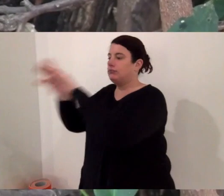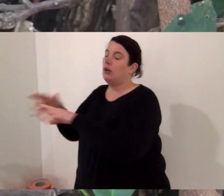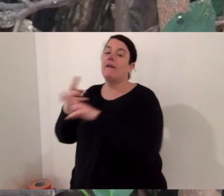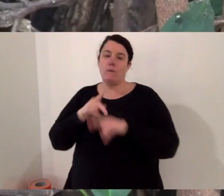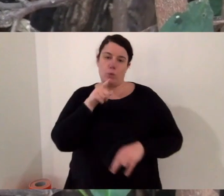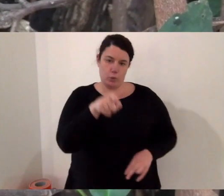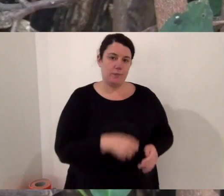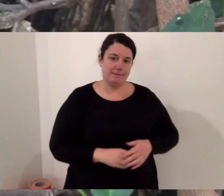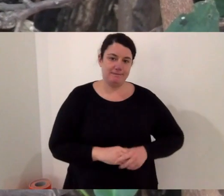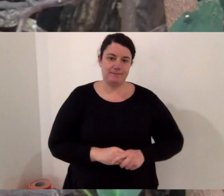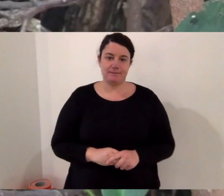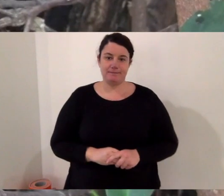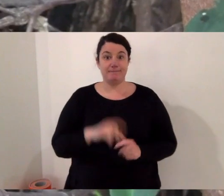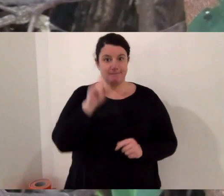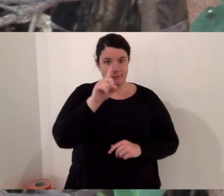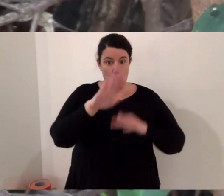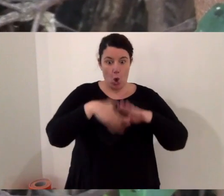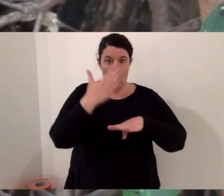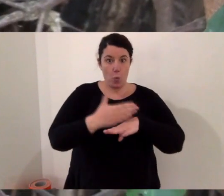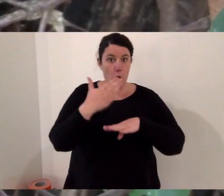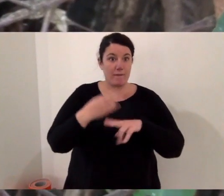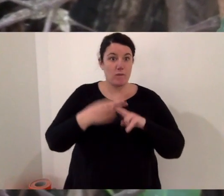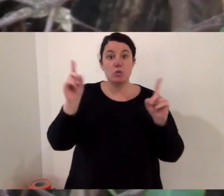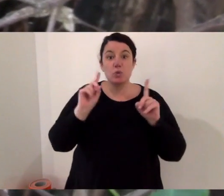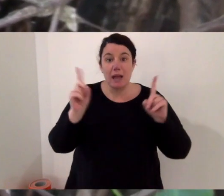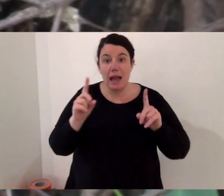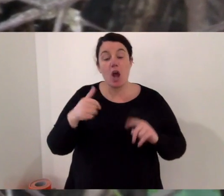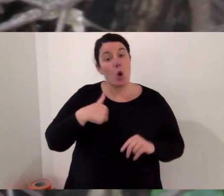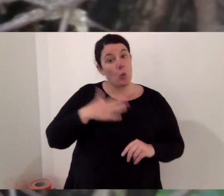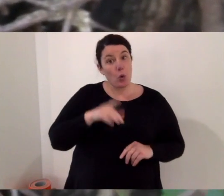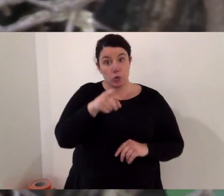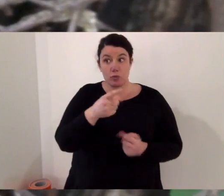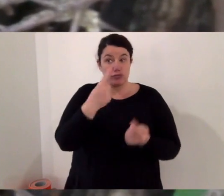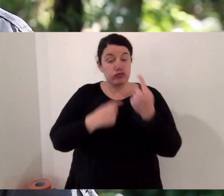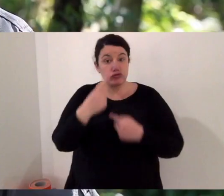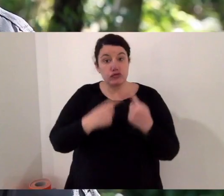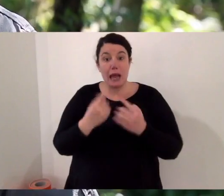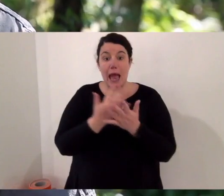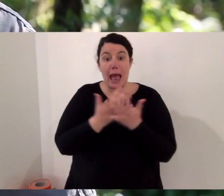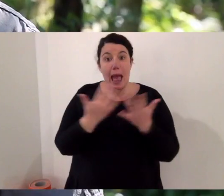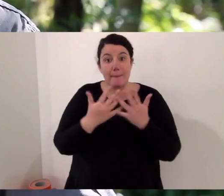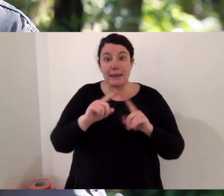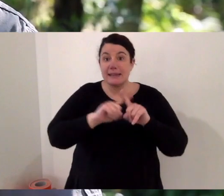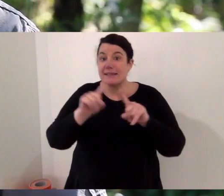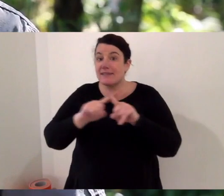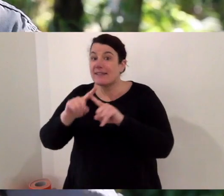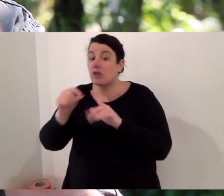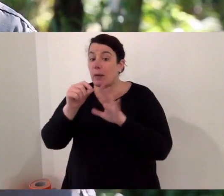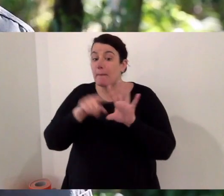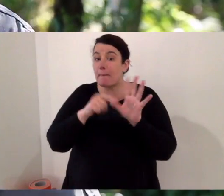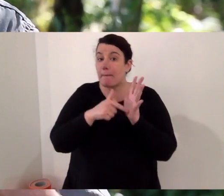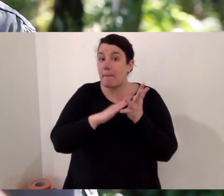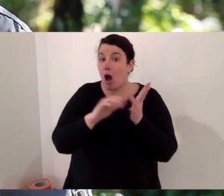call your local snake catcher. They'll come and remove it and place it in the wild. Okay, homework for today. I want you to tell me